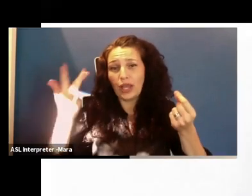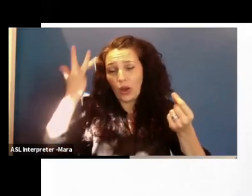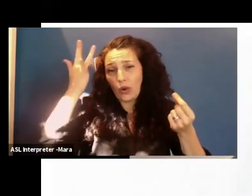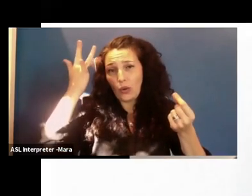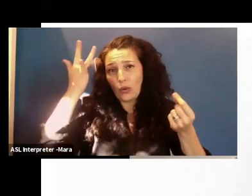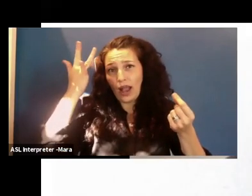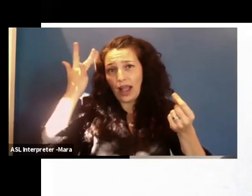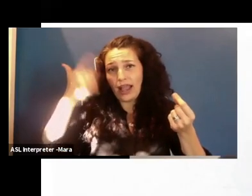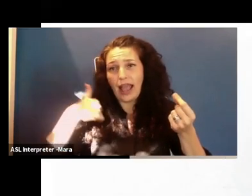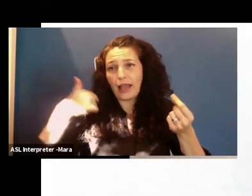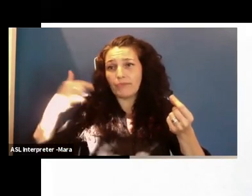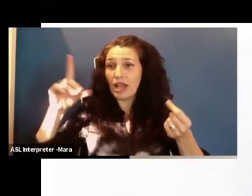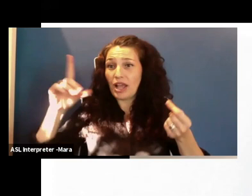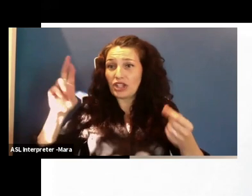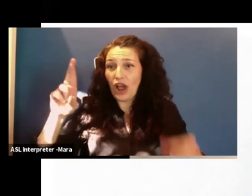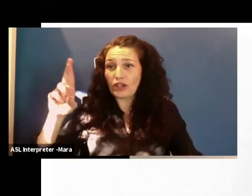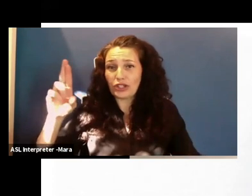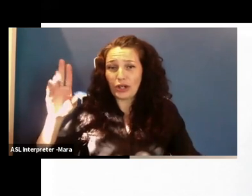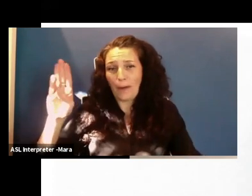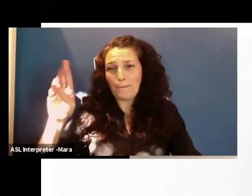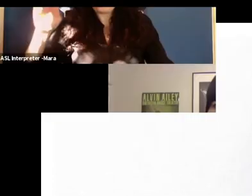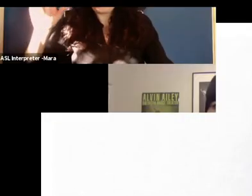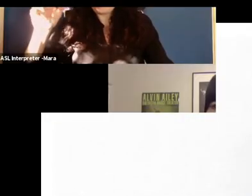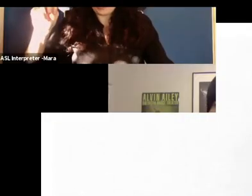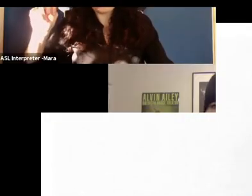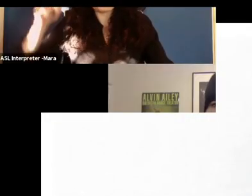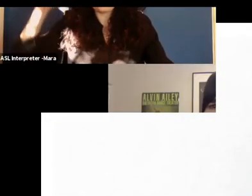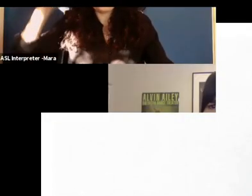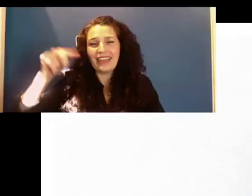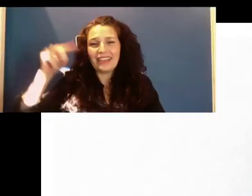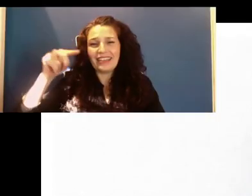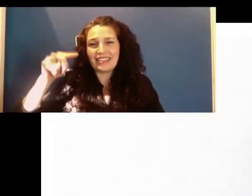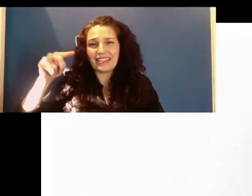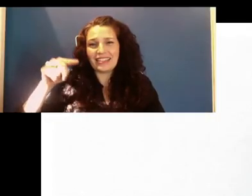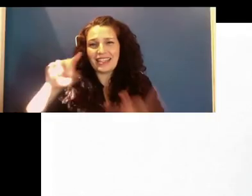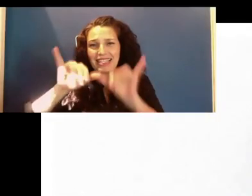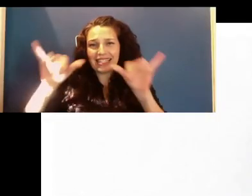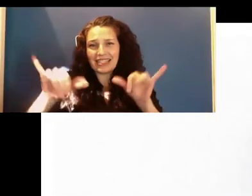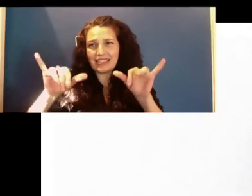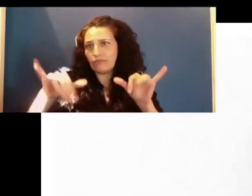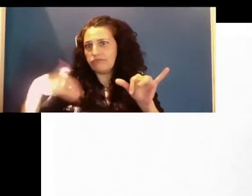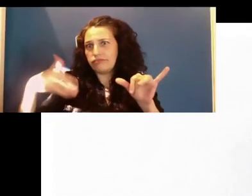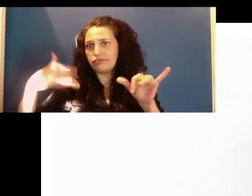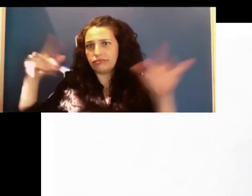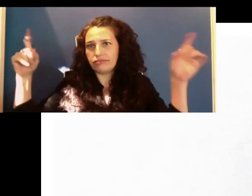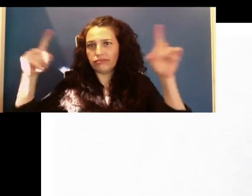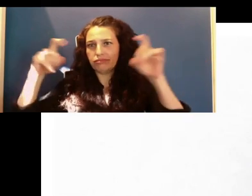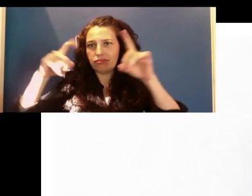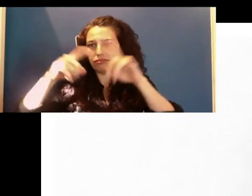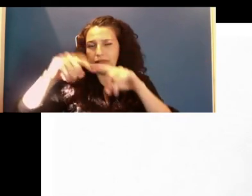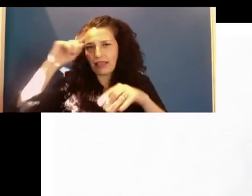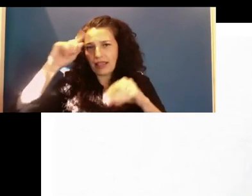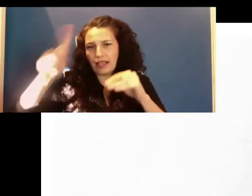am Dr. Brain. So, this is the computational system that I work in. It's incredibly complex. And if you think